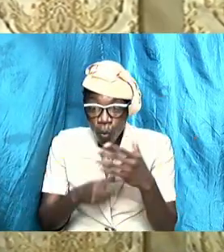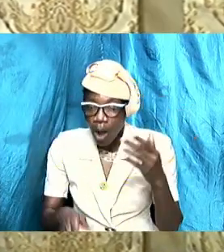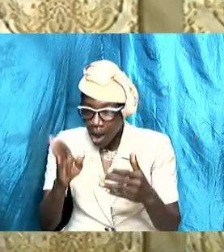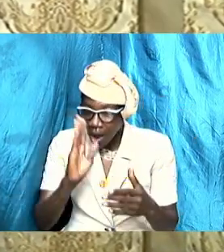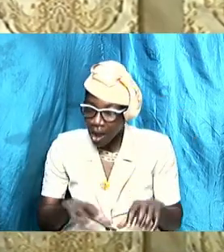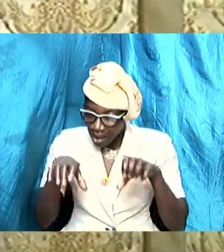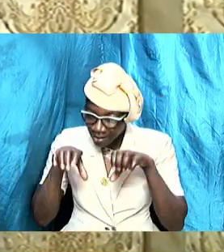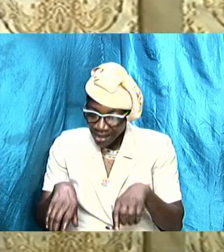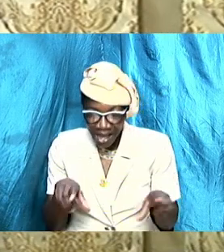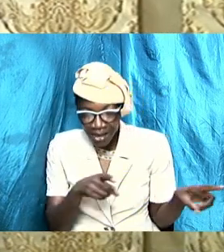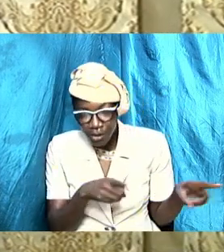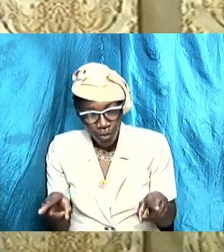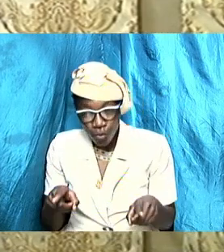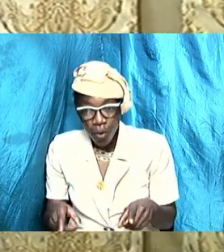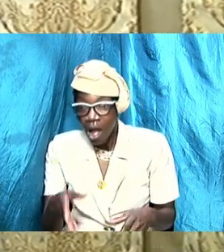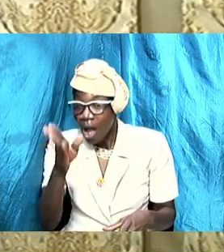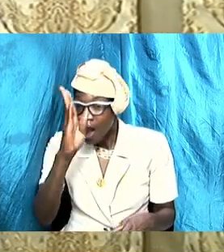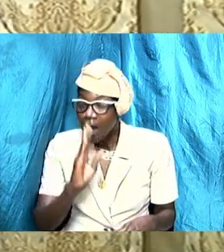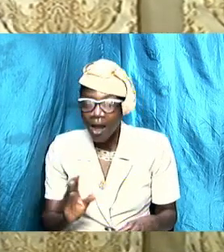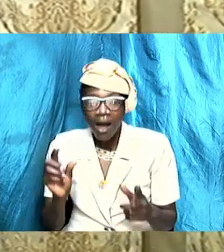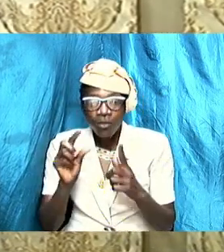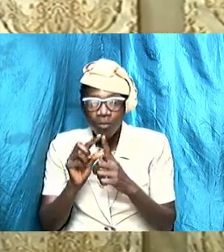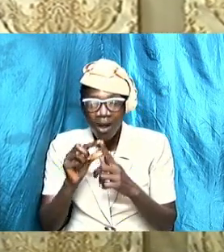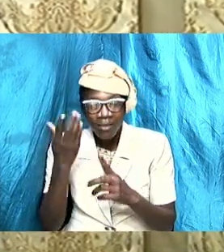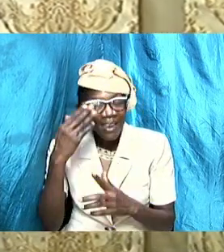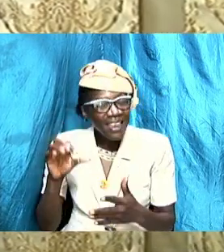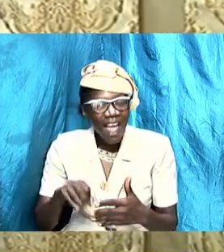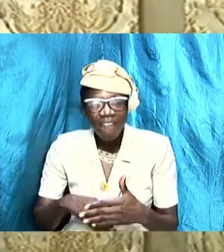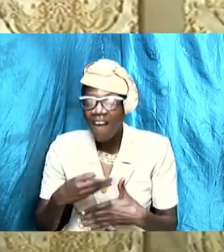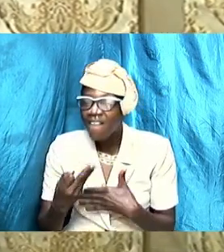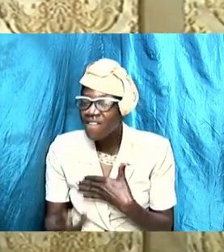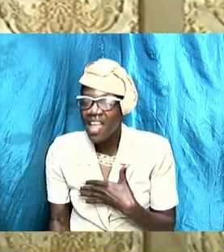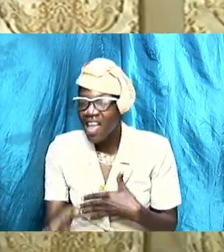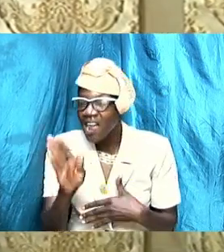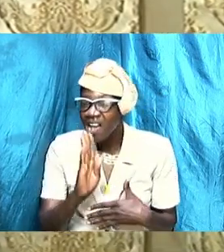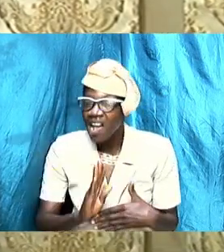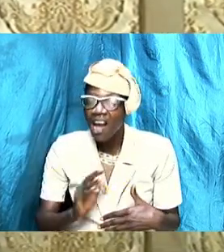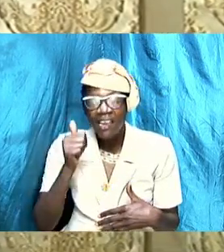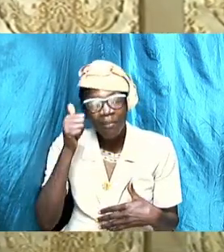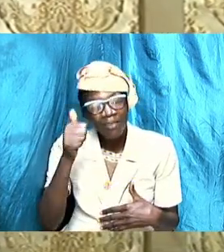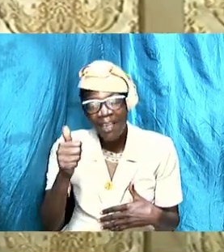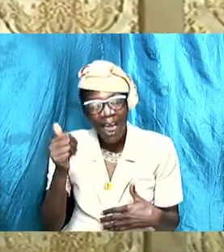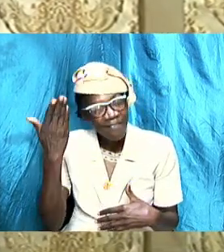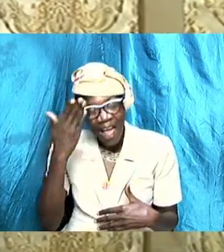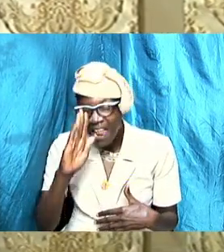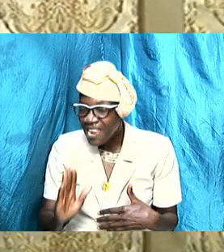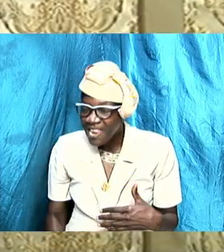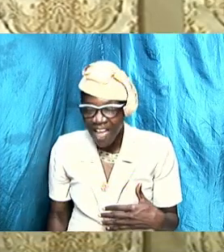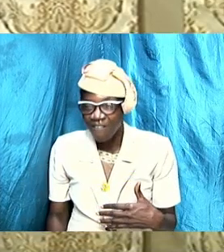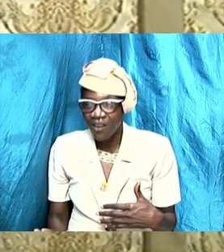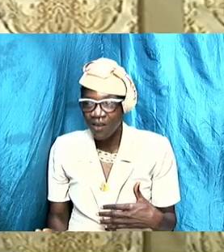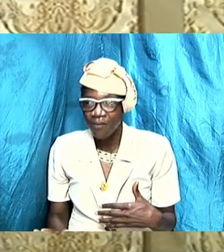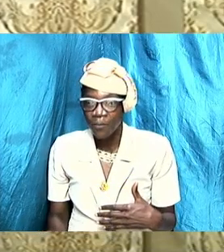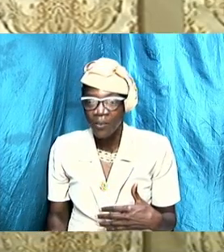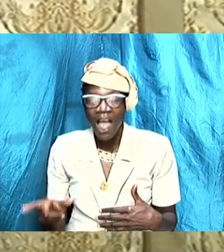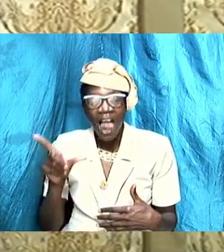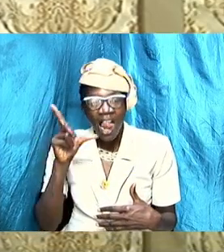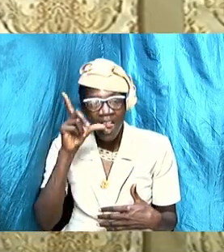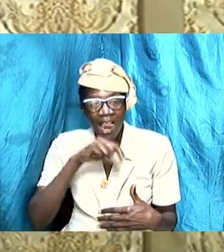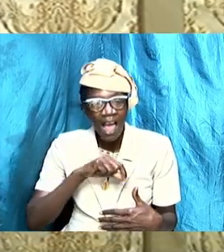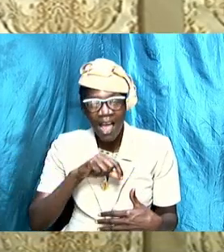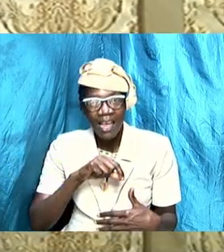never fails. And God Himself, He never lies.